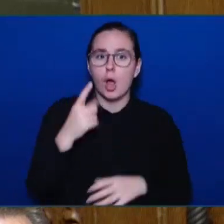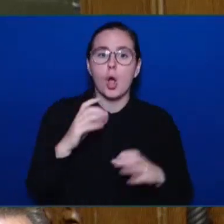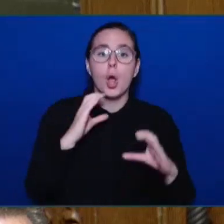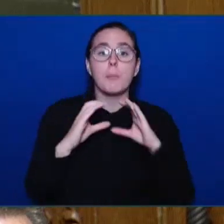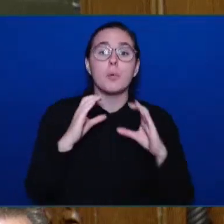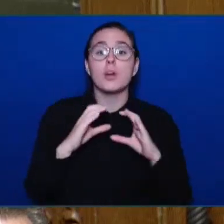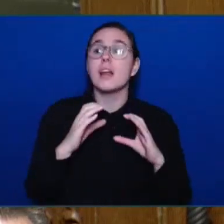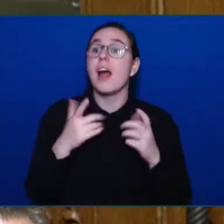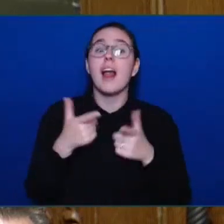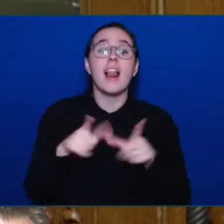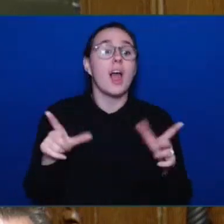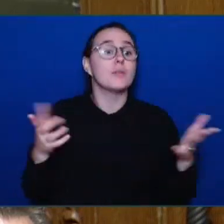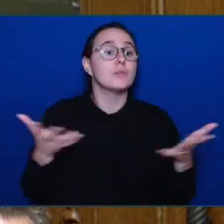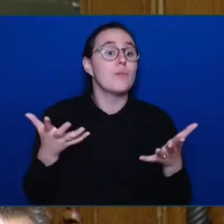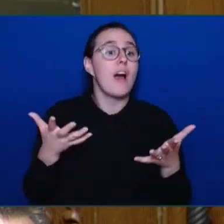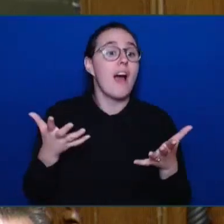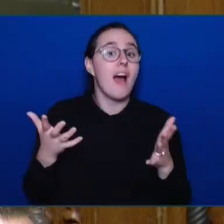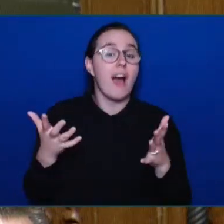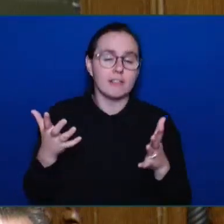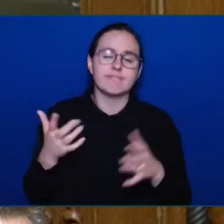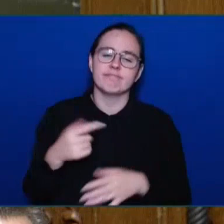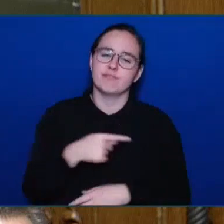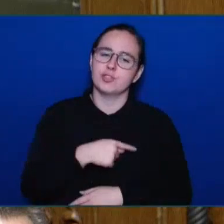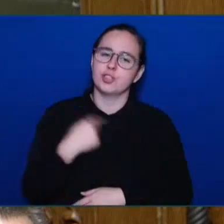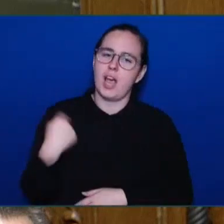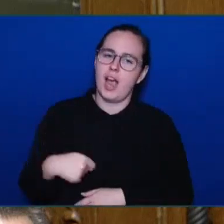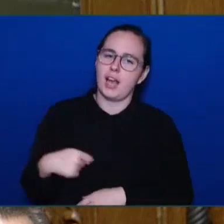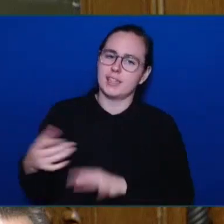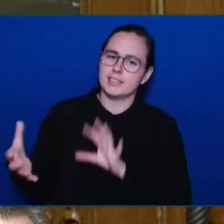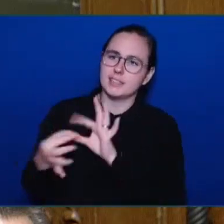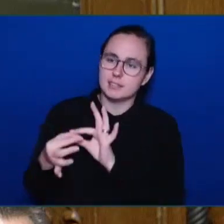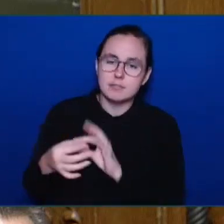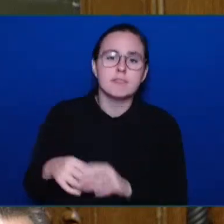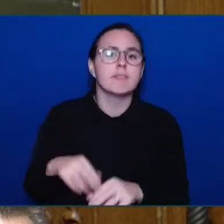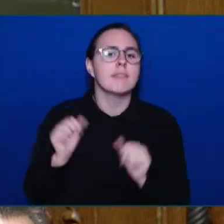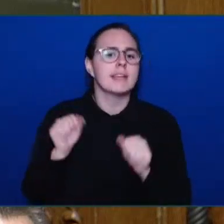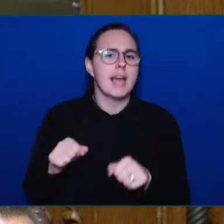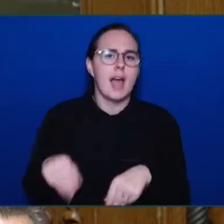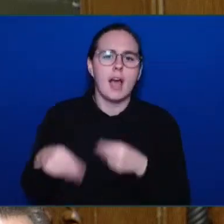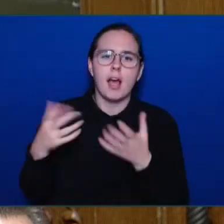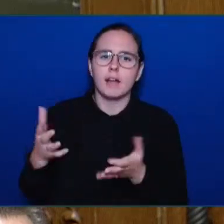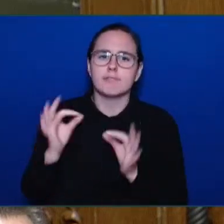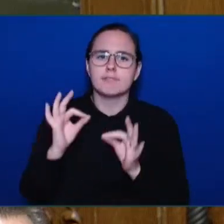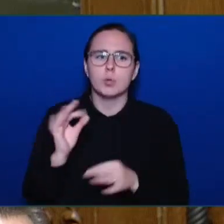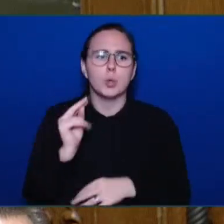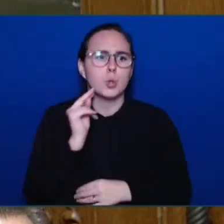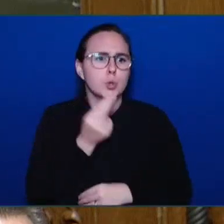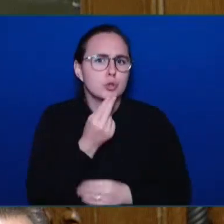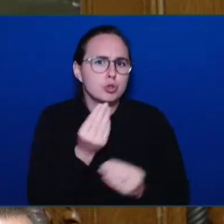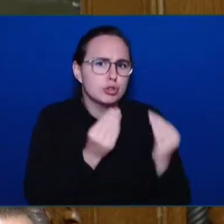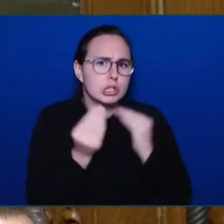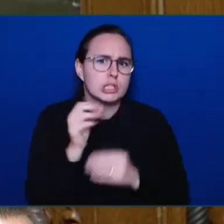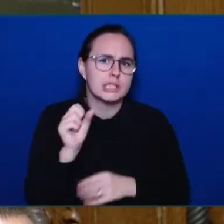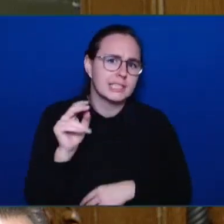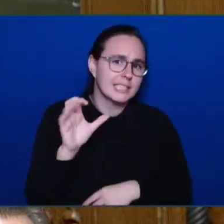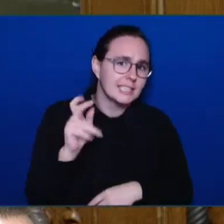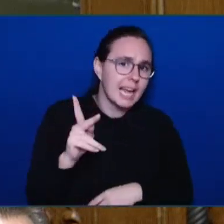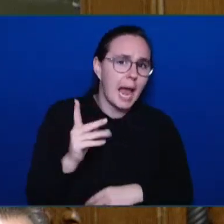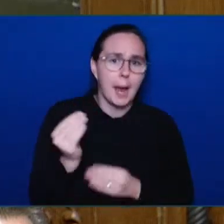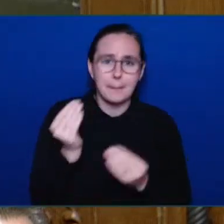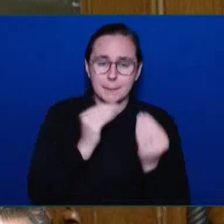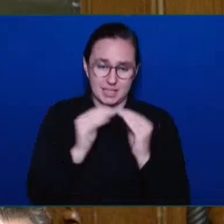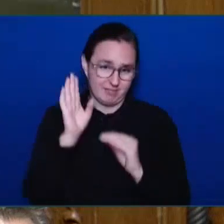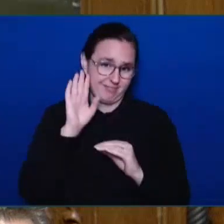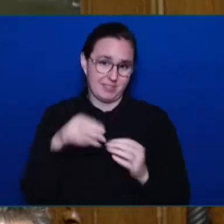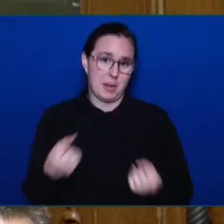nutritional snacks. I know that there are many more Chinese-speaking families in Burnaby North whose quality of